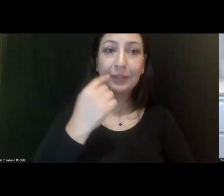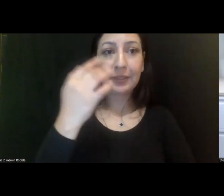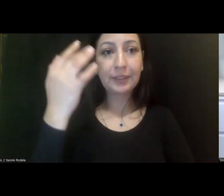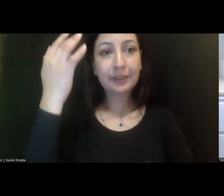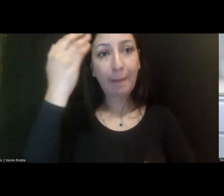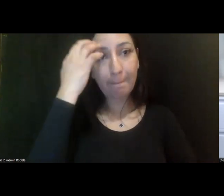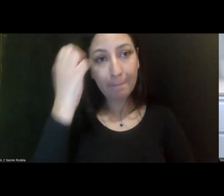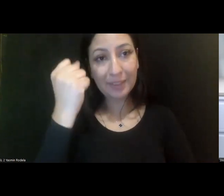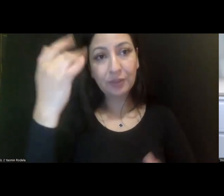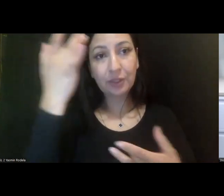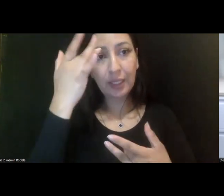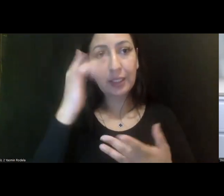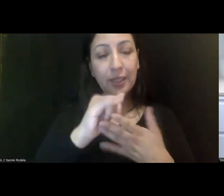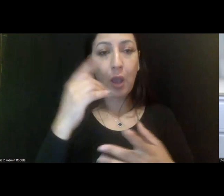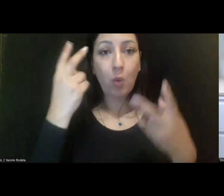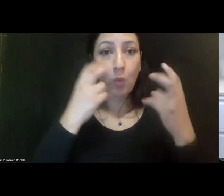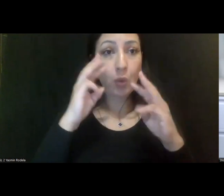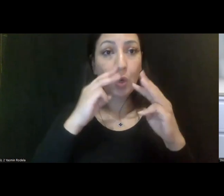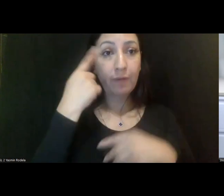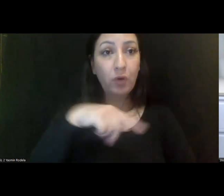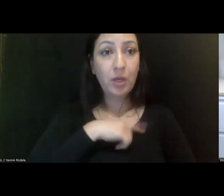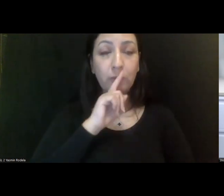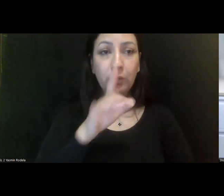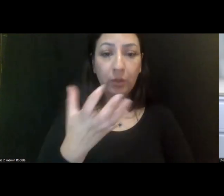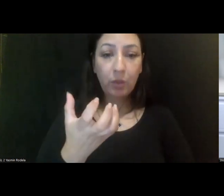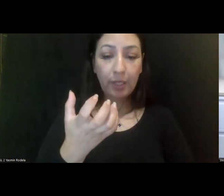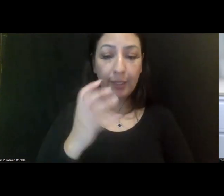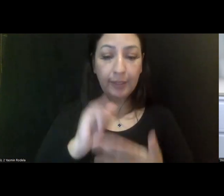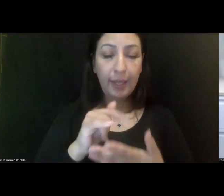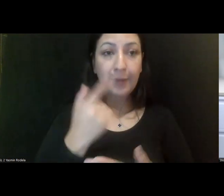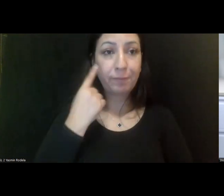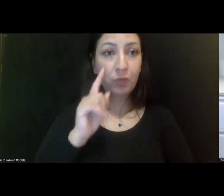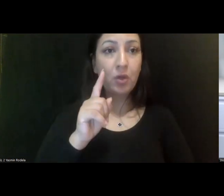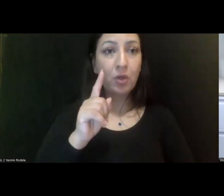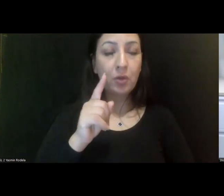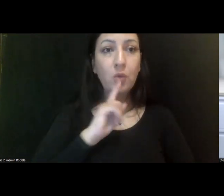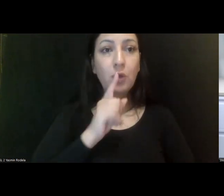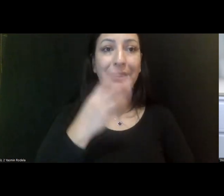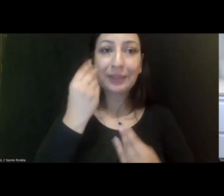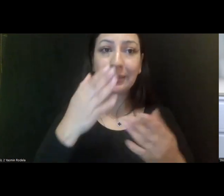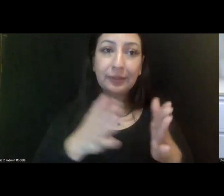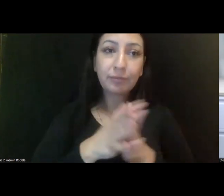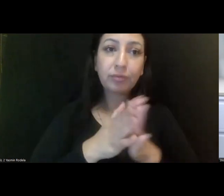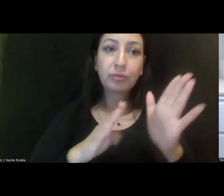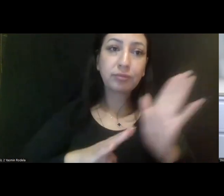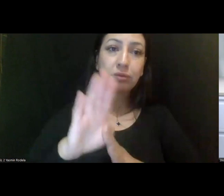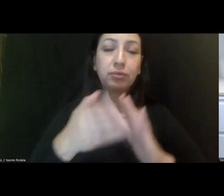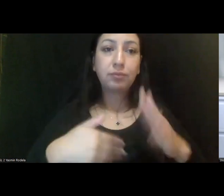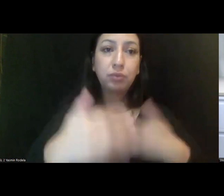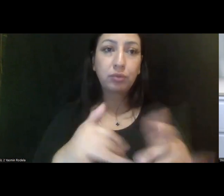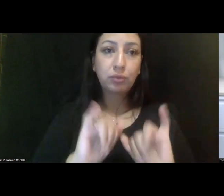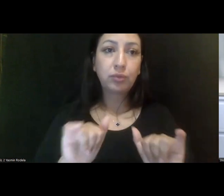a, is a concern of, of ours. And so we really want this to be, um, um, data-driven planning process as well.